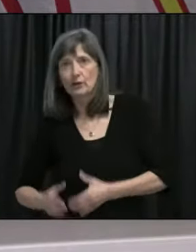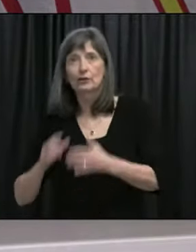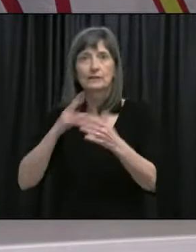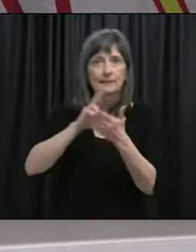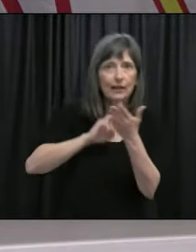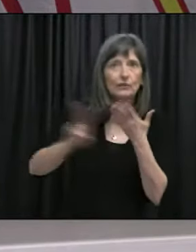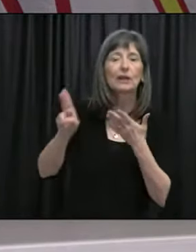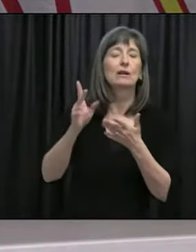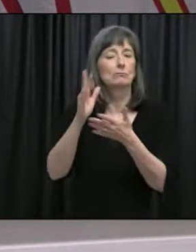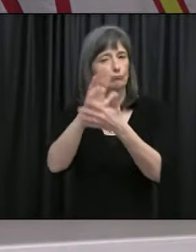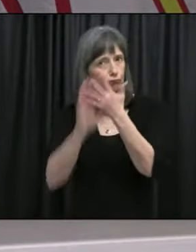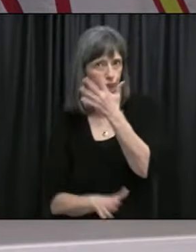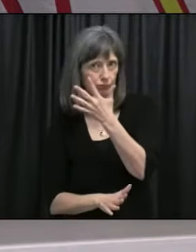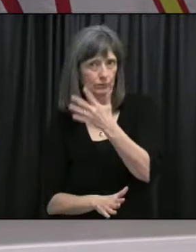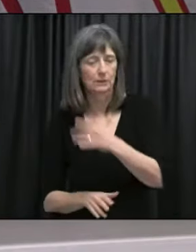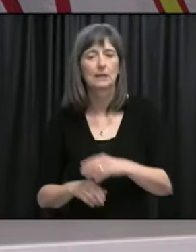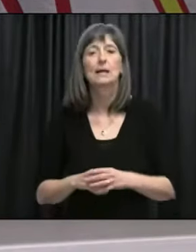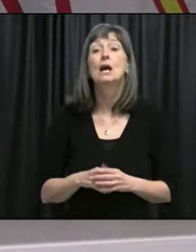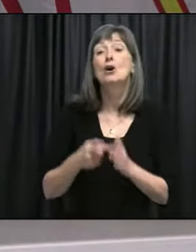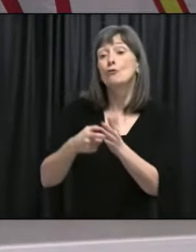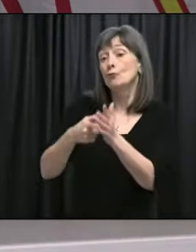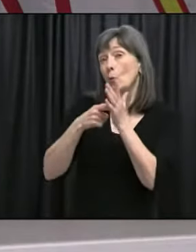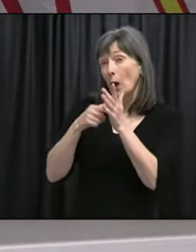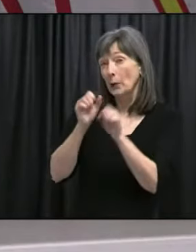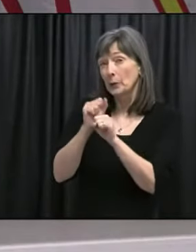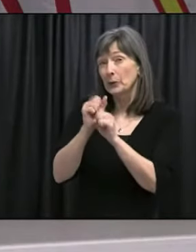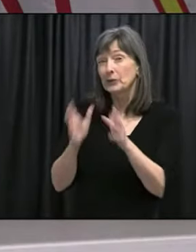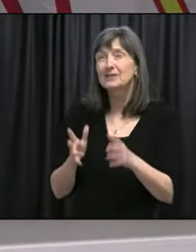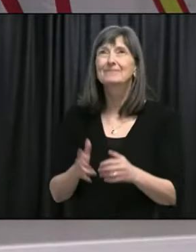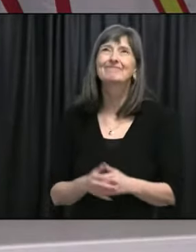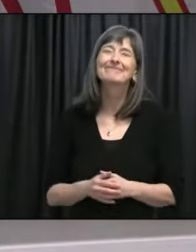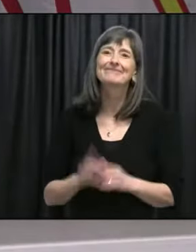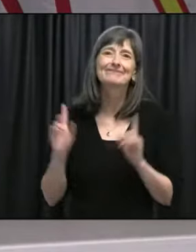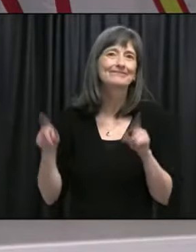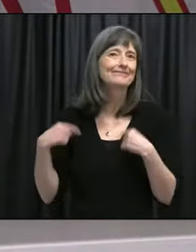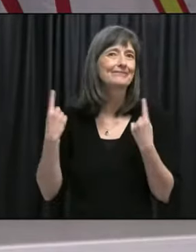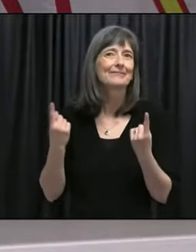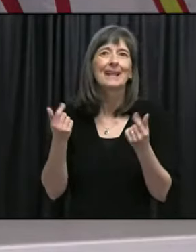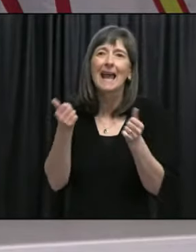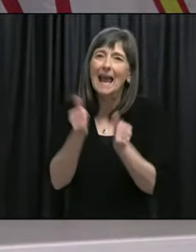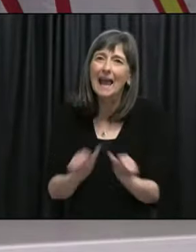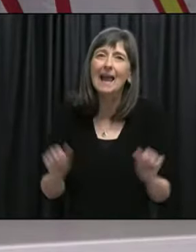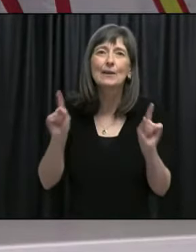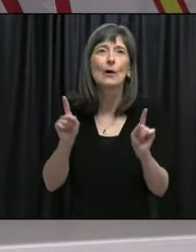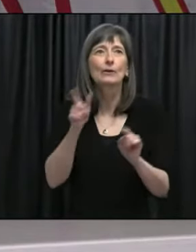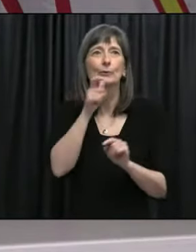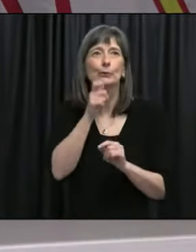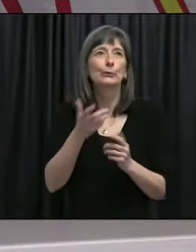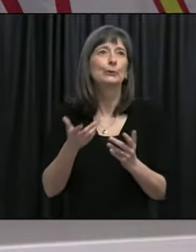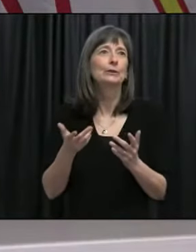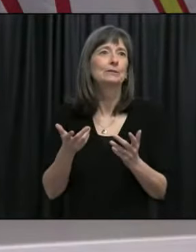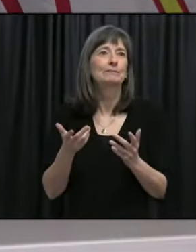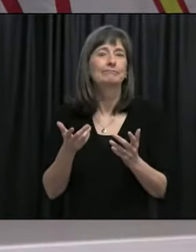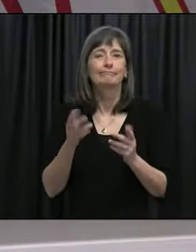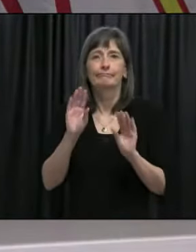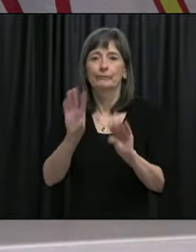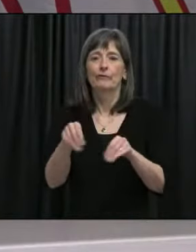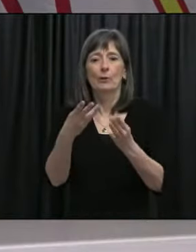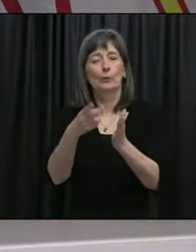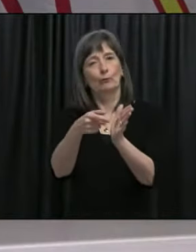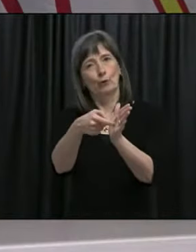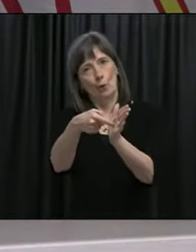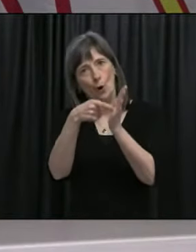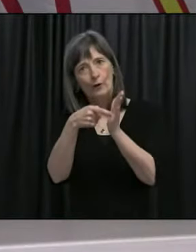Um, and, uh, with regard to essential workers, so that what we've said is anyone who's had to, who is, uh, providing essential